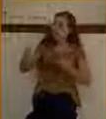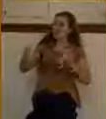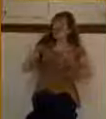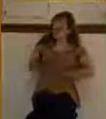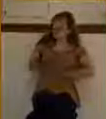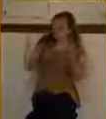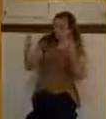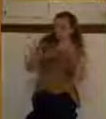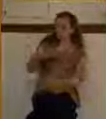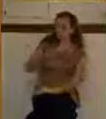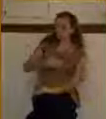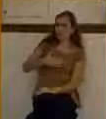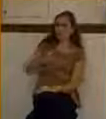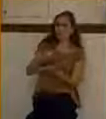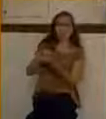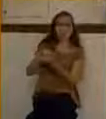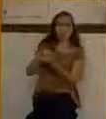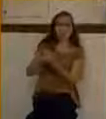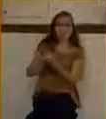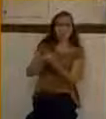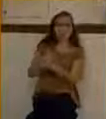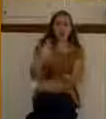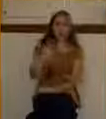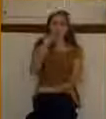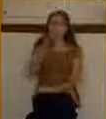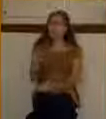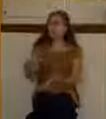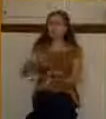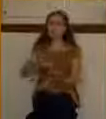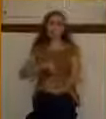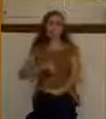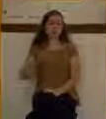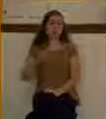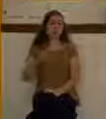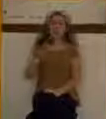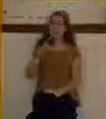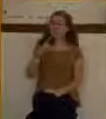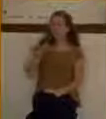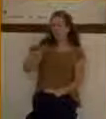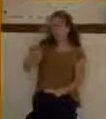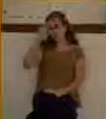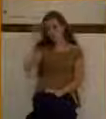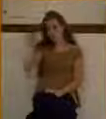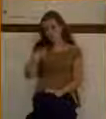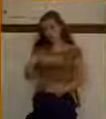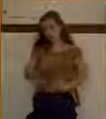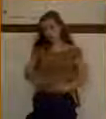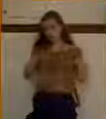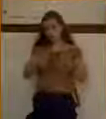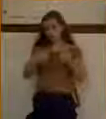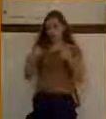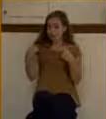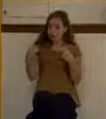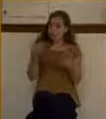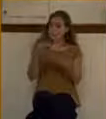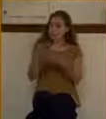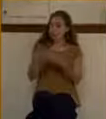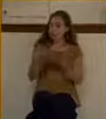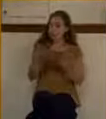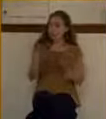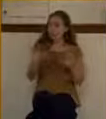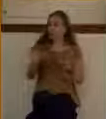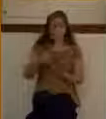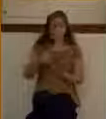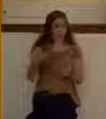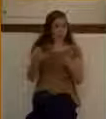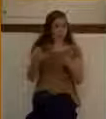Now, Bartimaeus didn't stand before Jesus, straighten up his appearance, and say, you know, I've lived a pretty good life. I've been